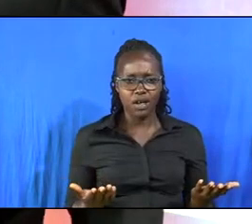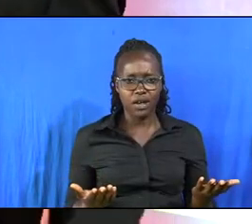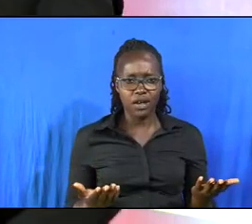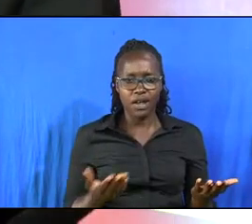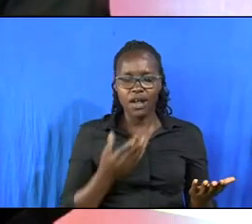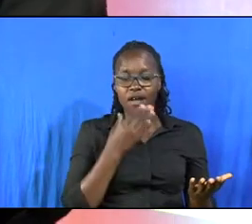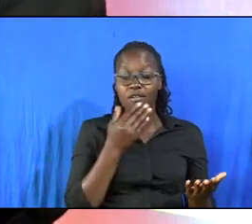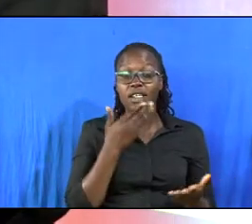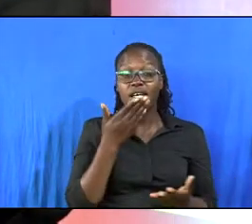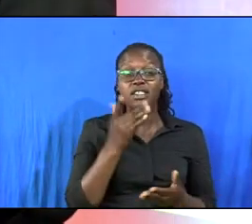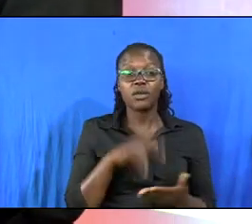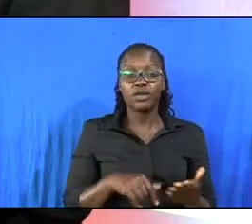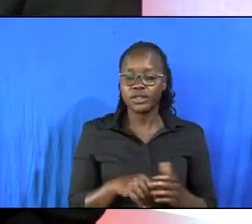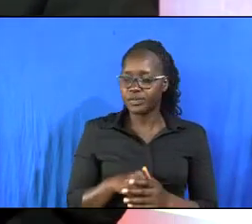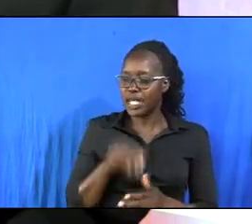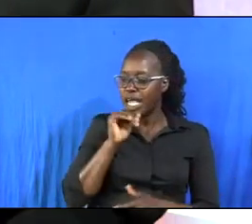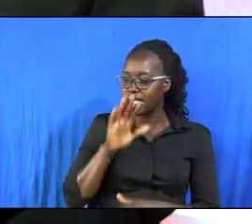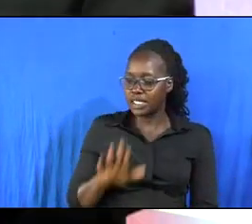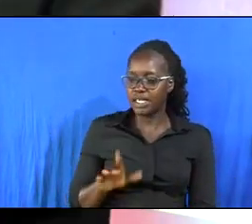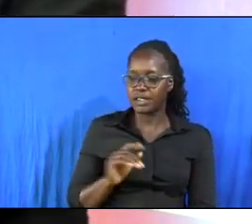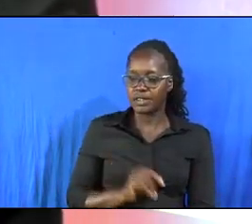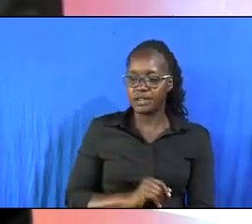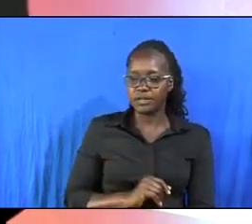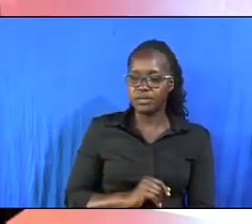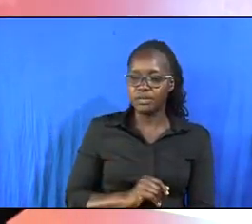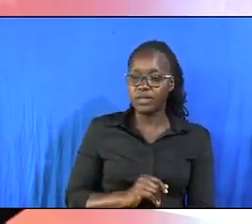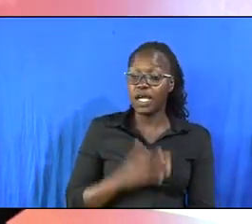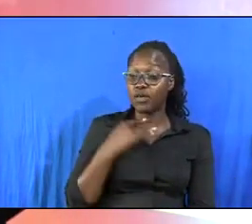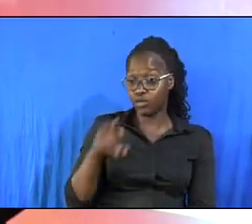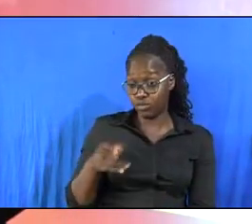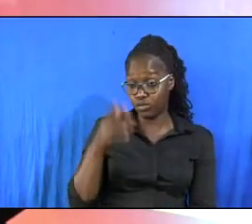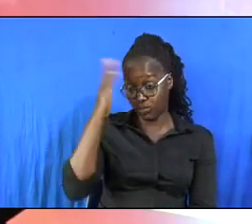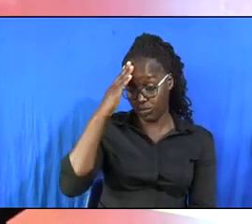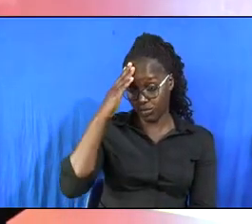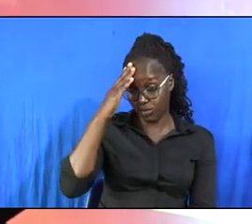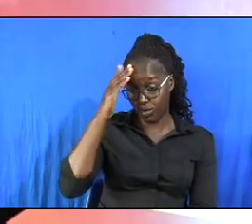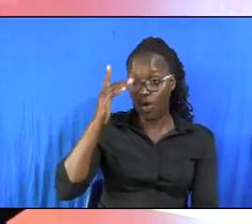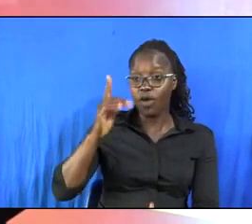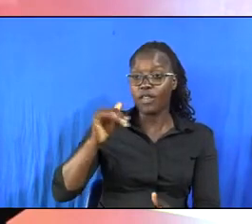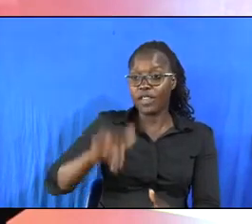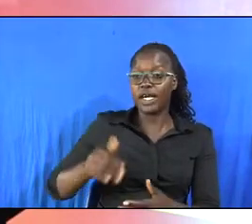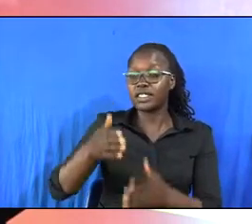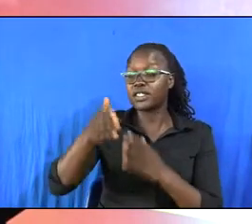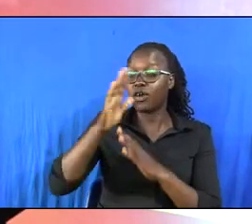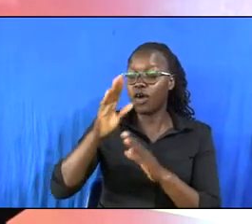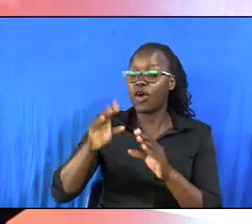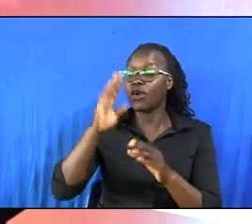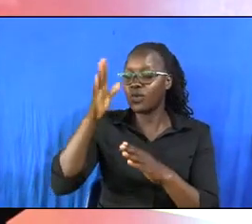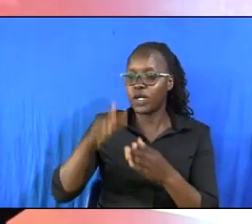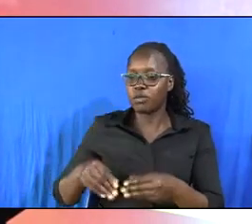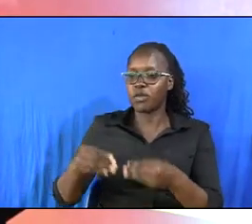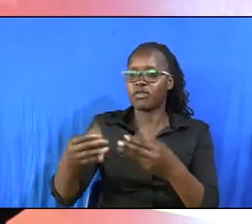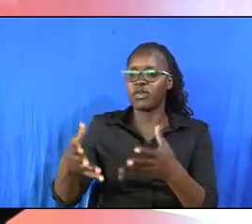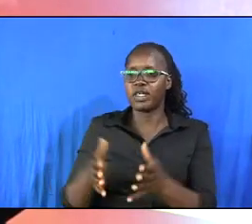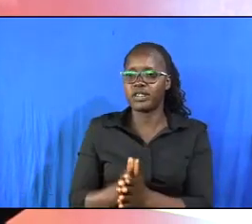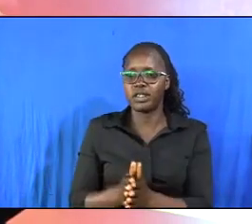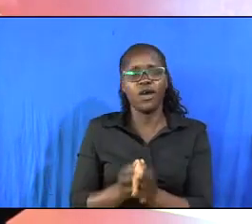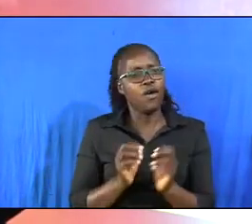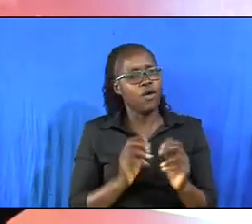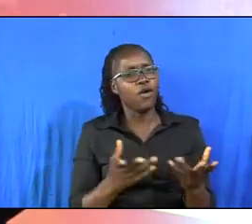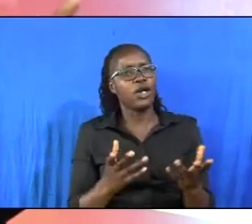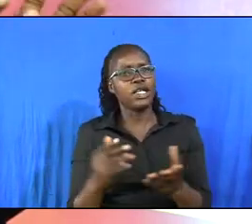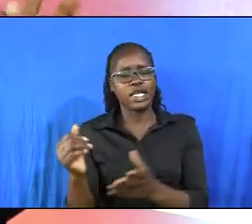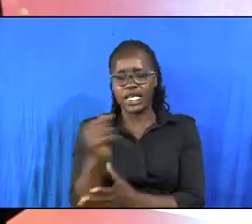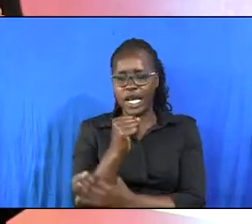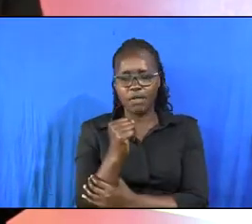then his dad told him son i want you to know that our god will provide and